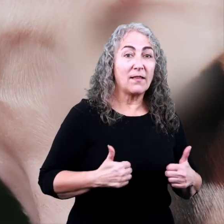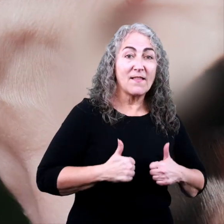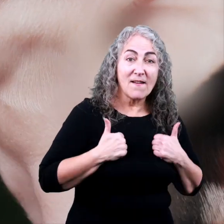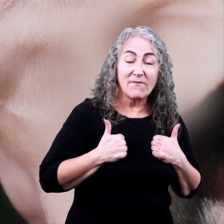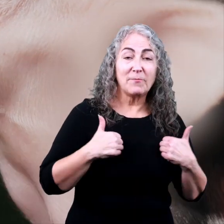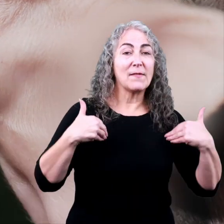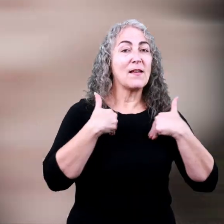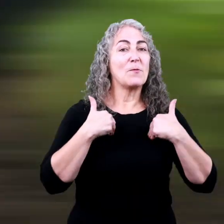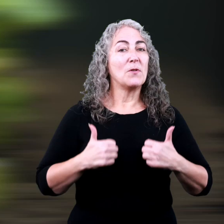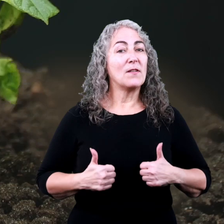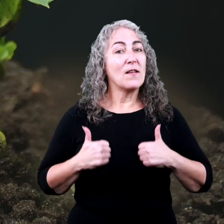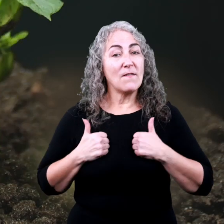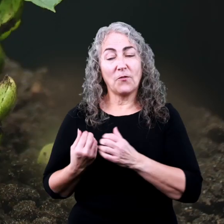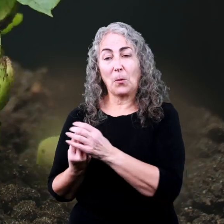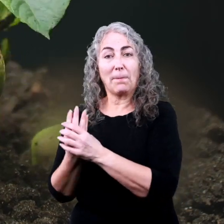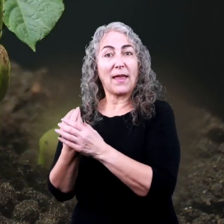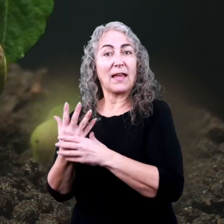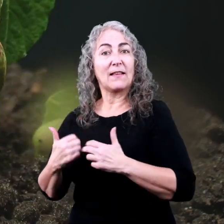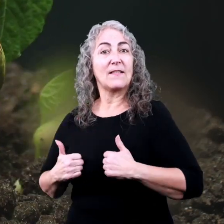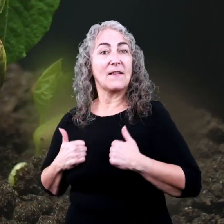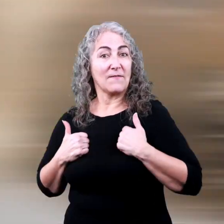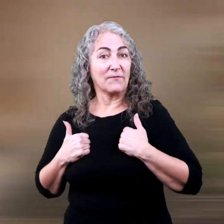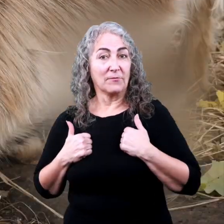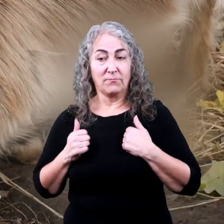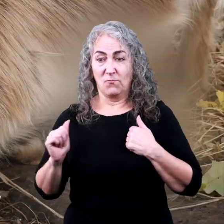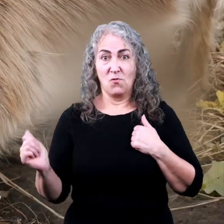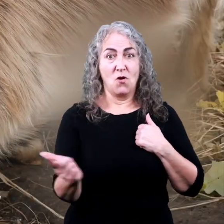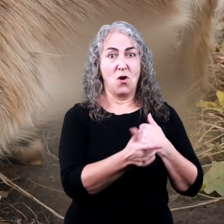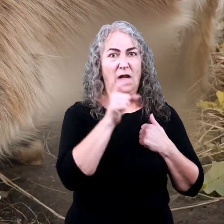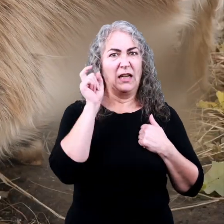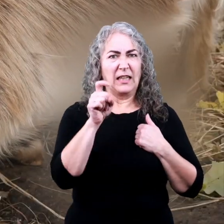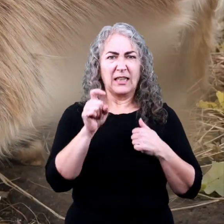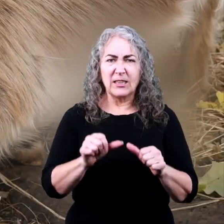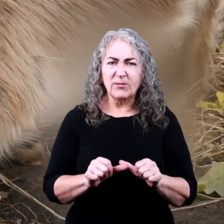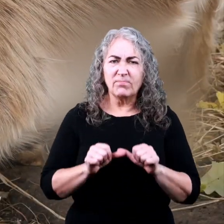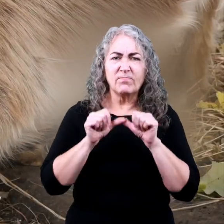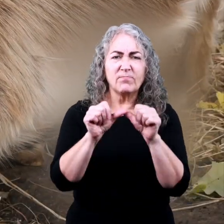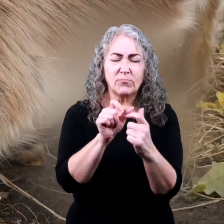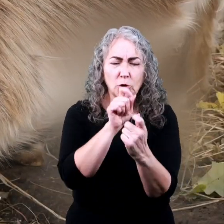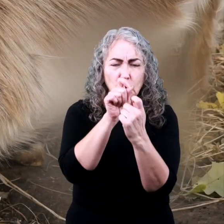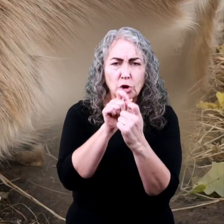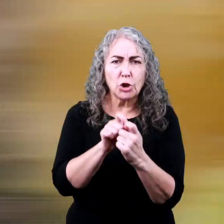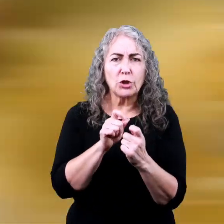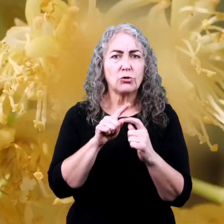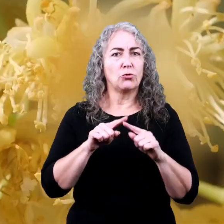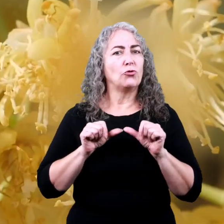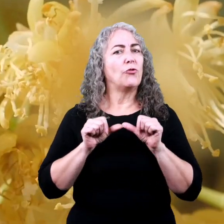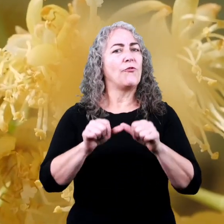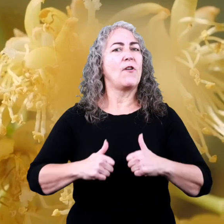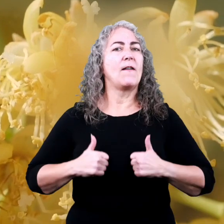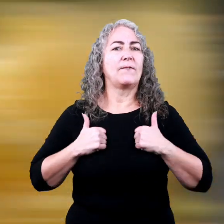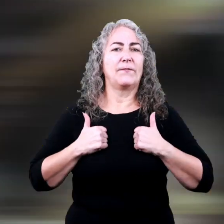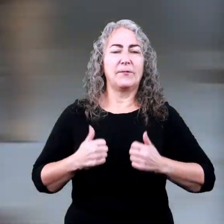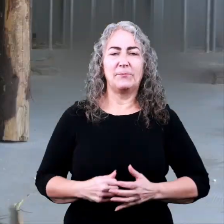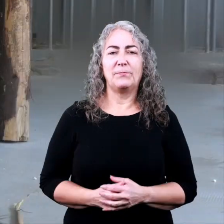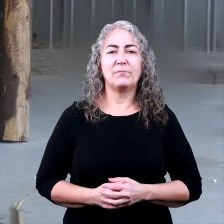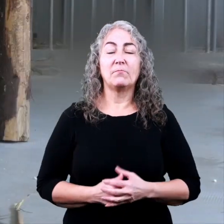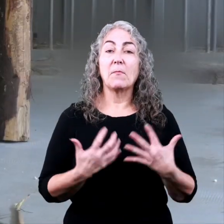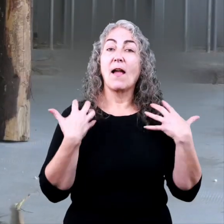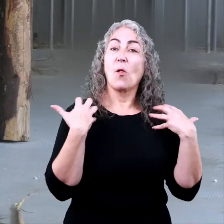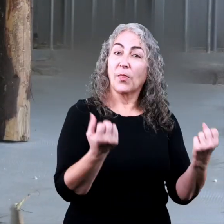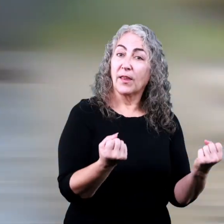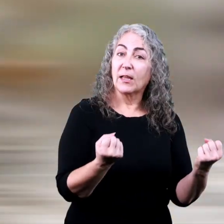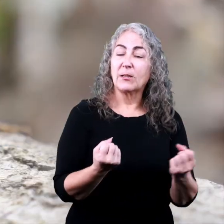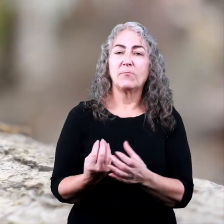animal life, or plant life, all living things need certain things to survive, be